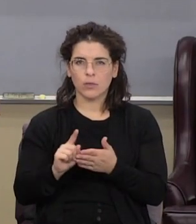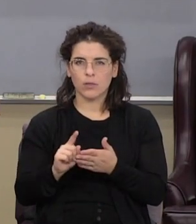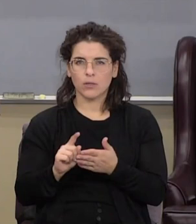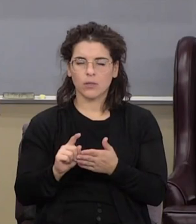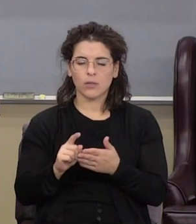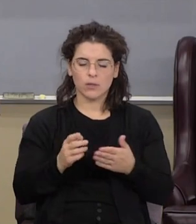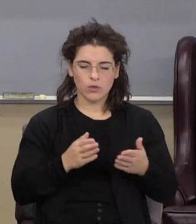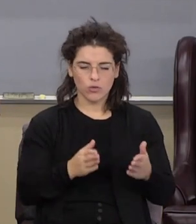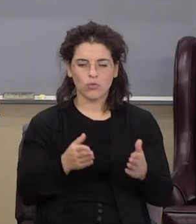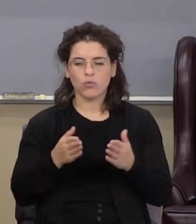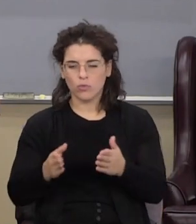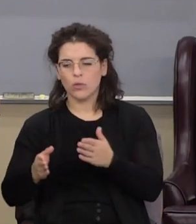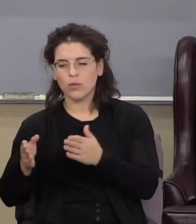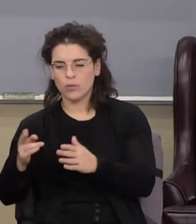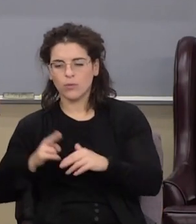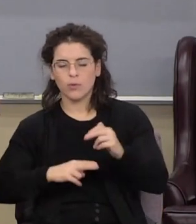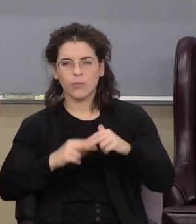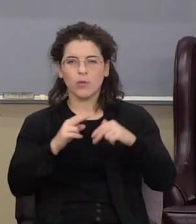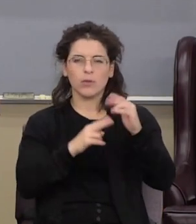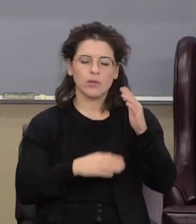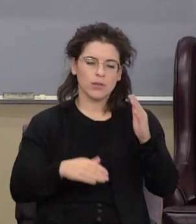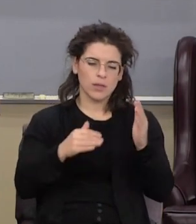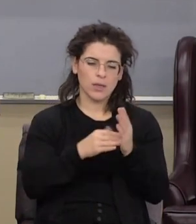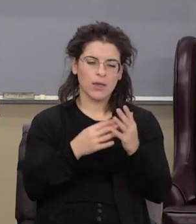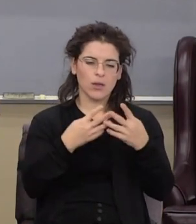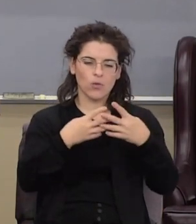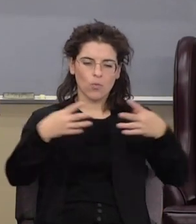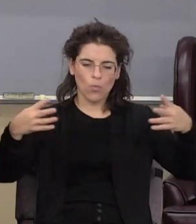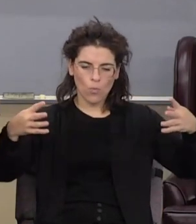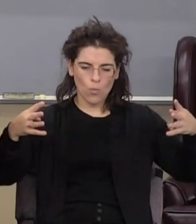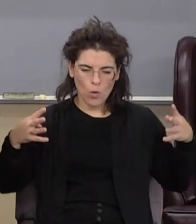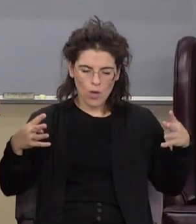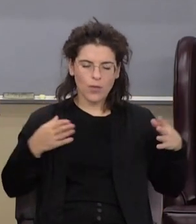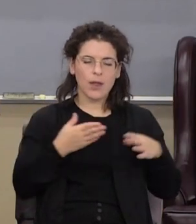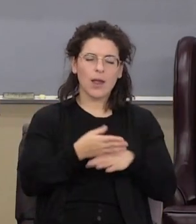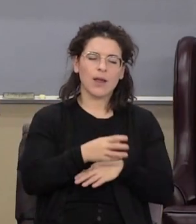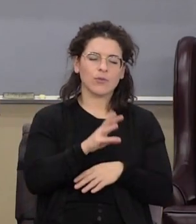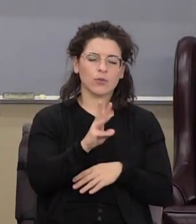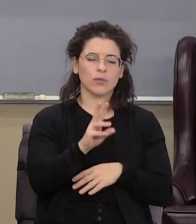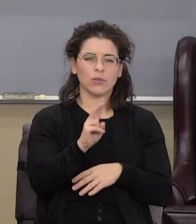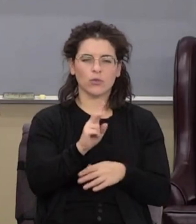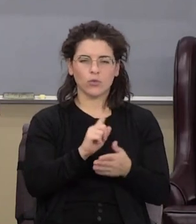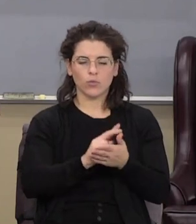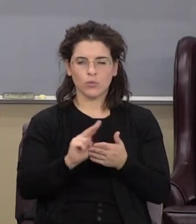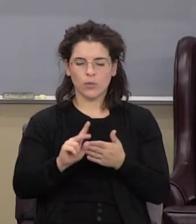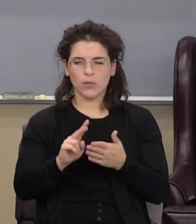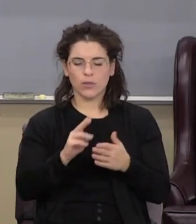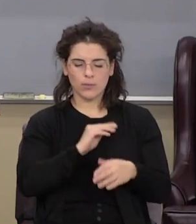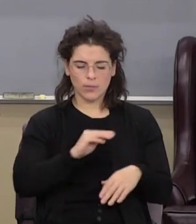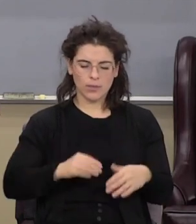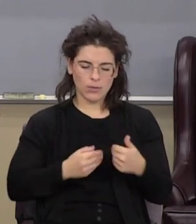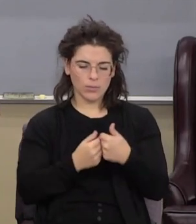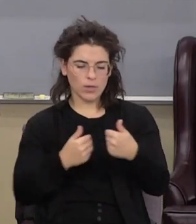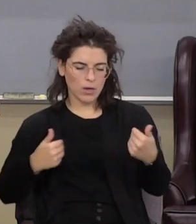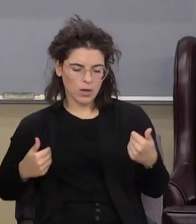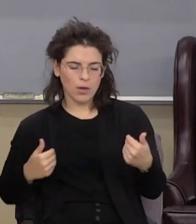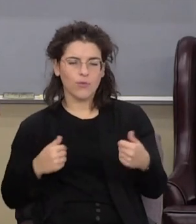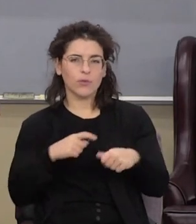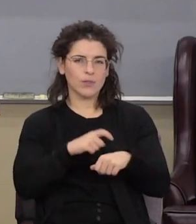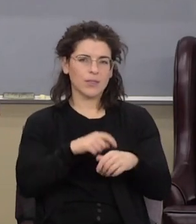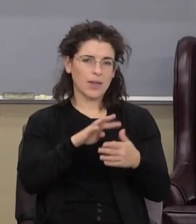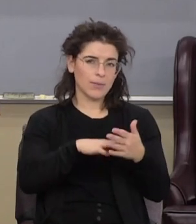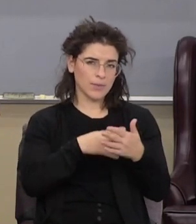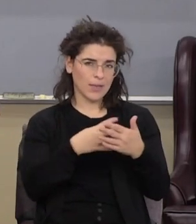the street shall be built again and the wall even in troublous times and after threescore and two weeks shall Messiah be cut off. Notice there's a time